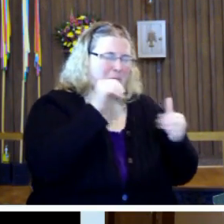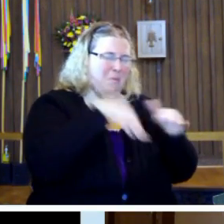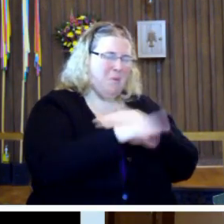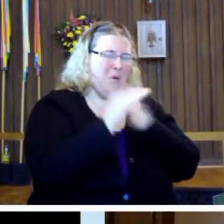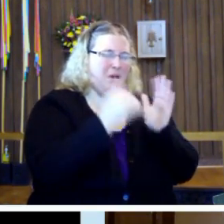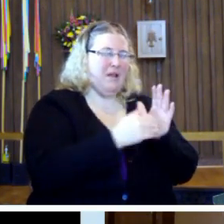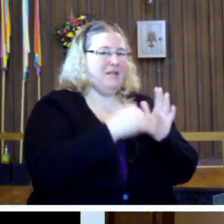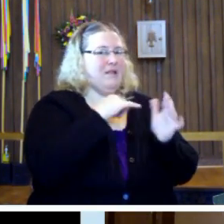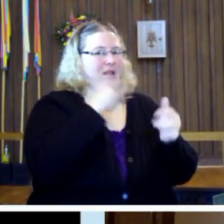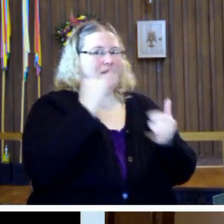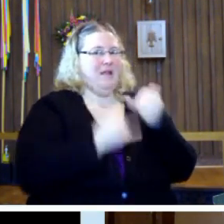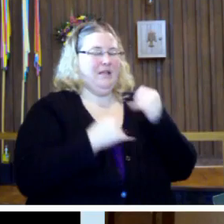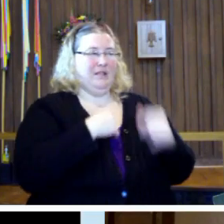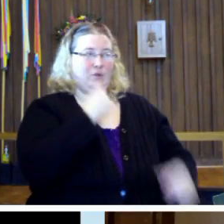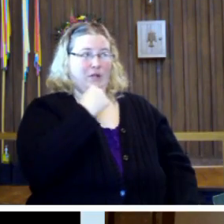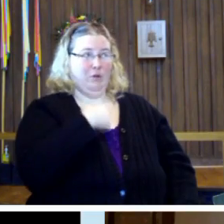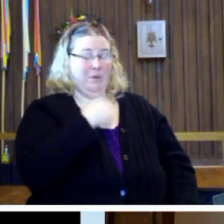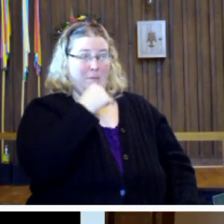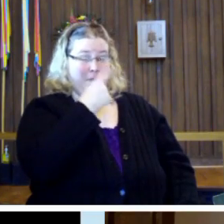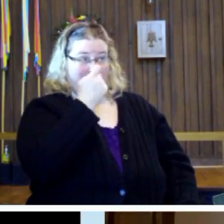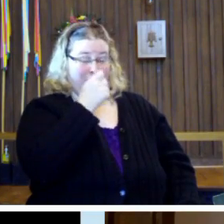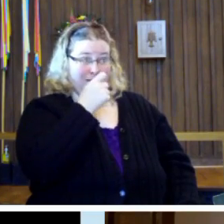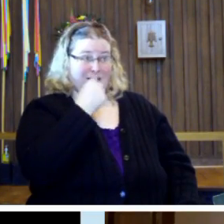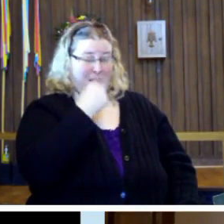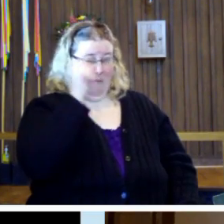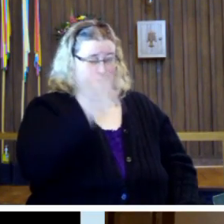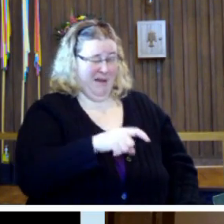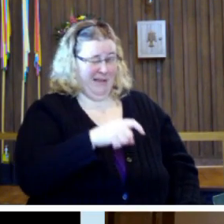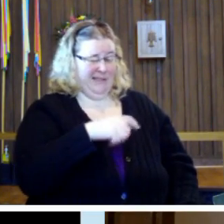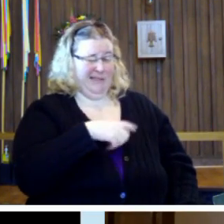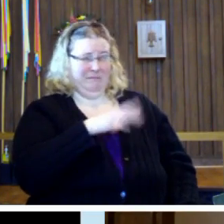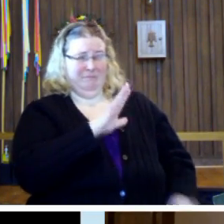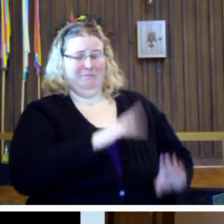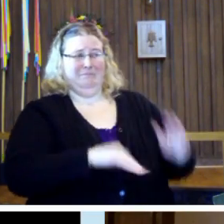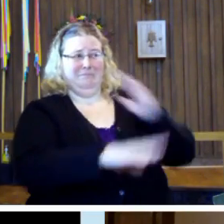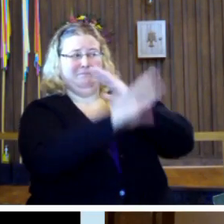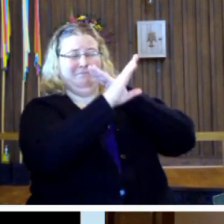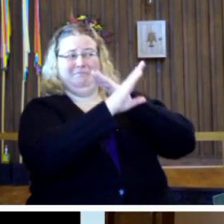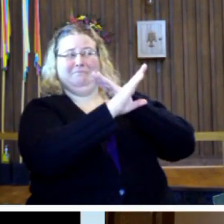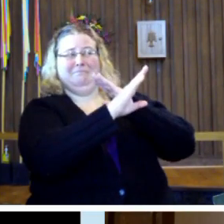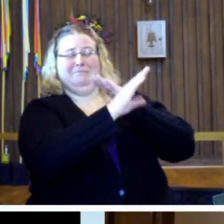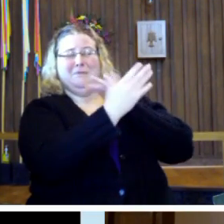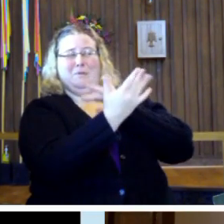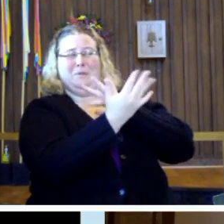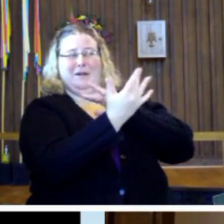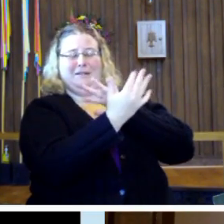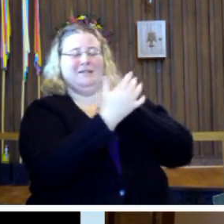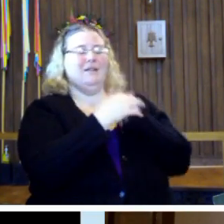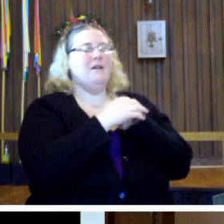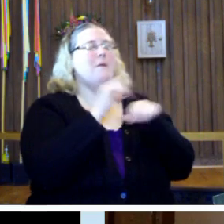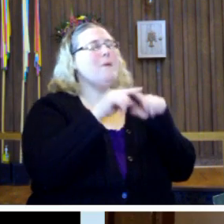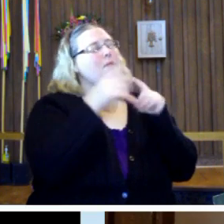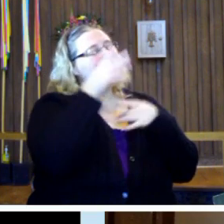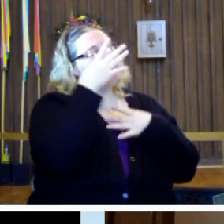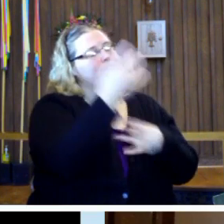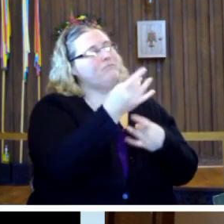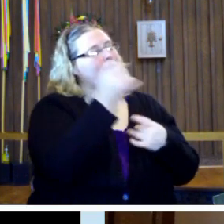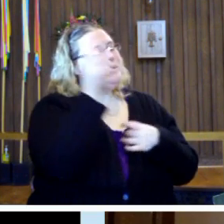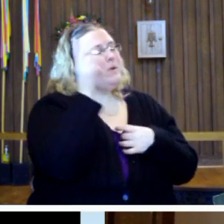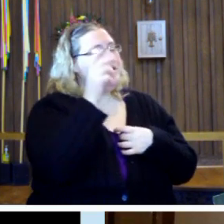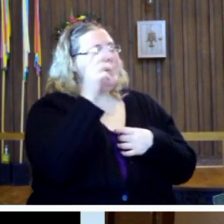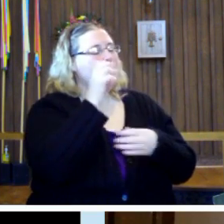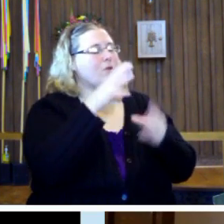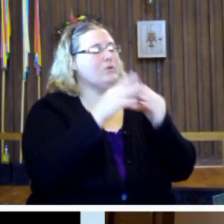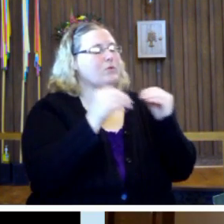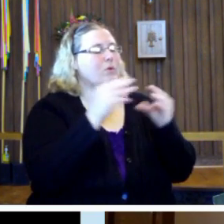like the last thing you say to me, because if someone's telling me I must, I just put up that wall. But it's interesting to hear